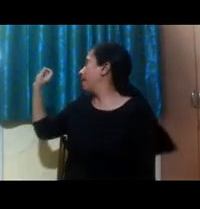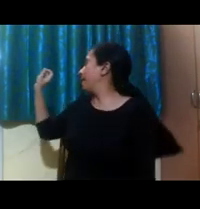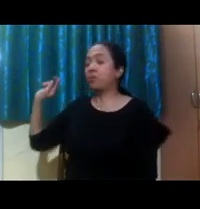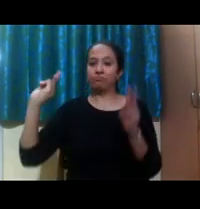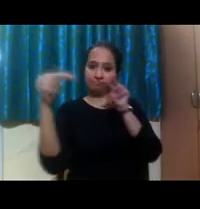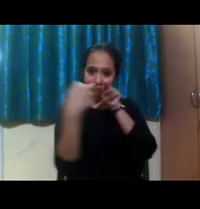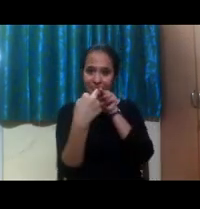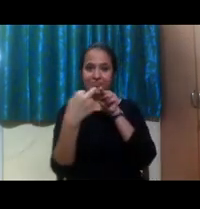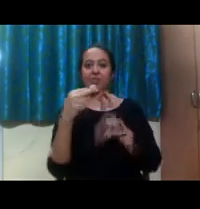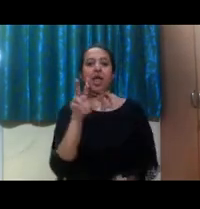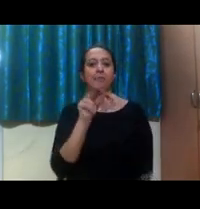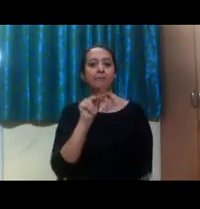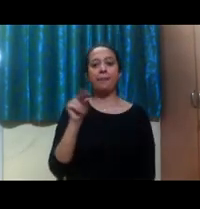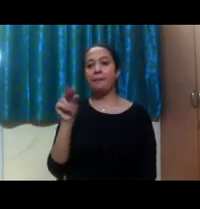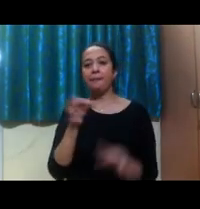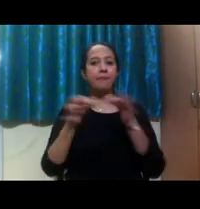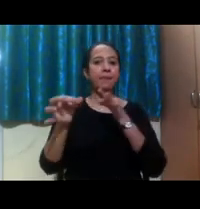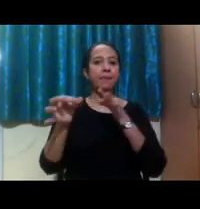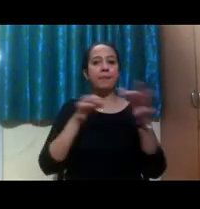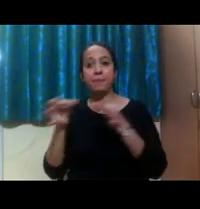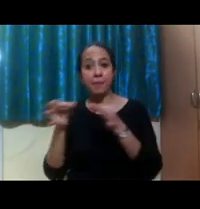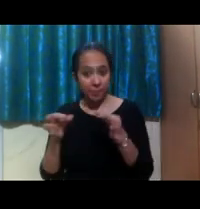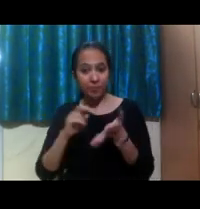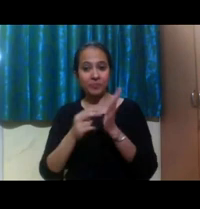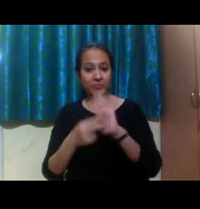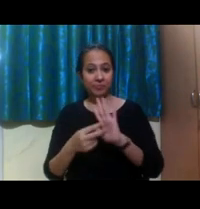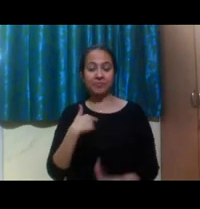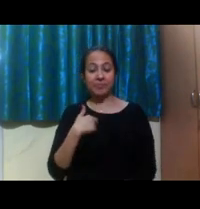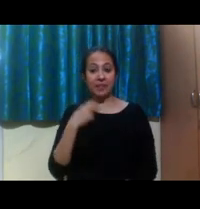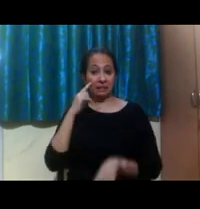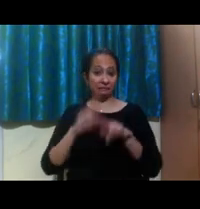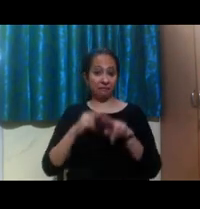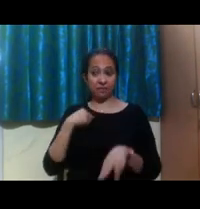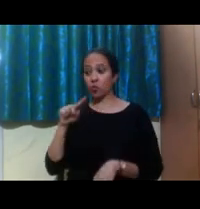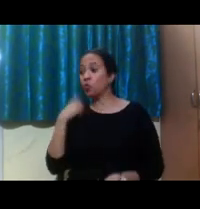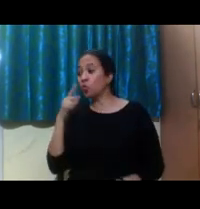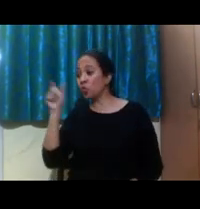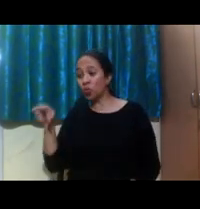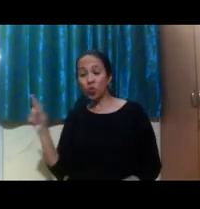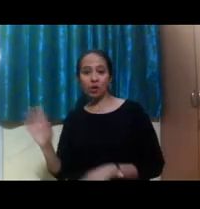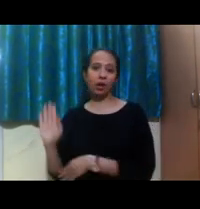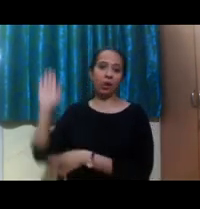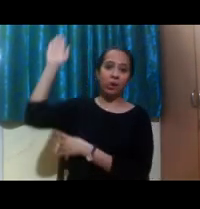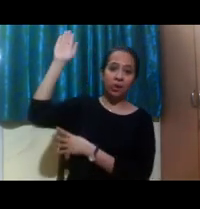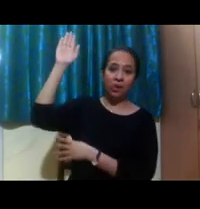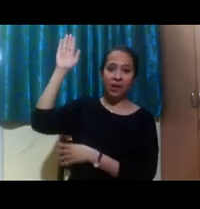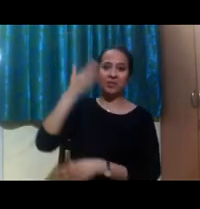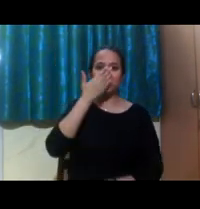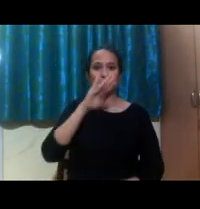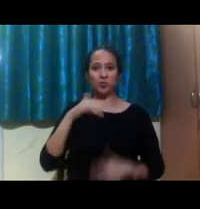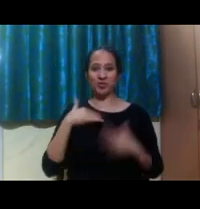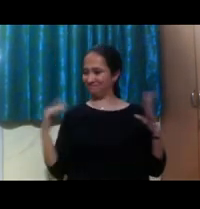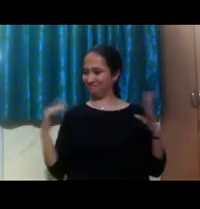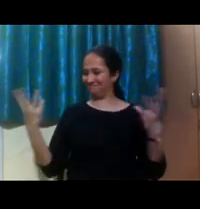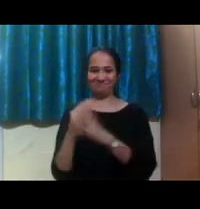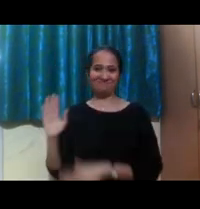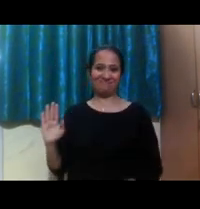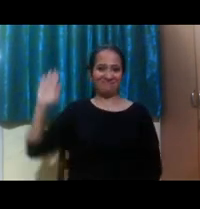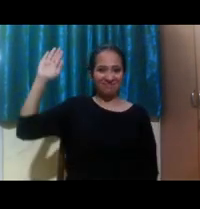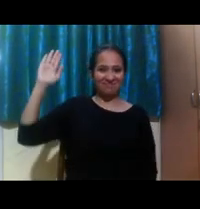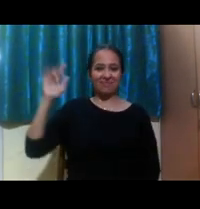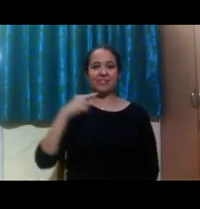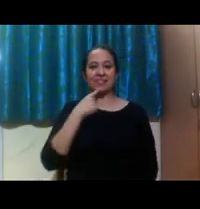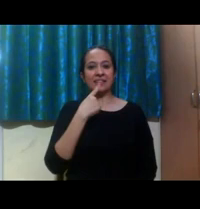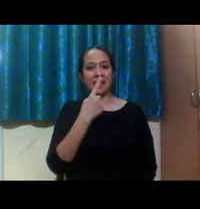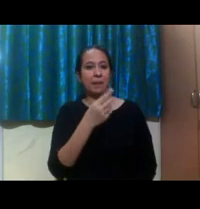Or, um, if a student ask a question, you know, someone from the audience, um, that I would always request a professor